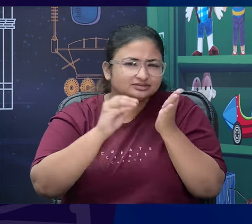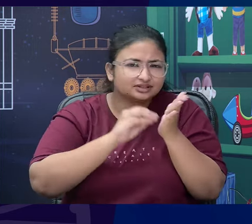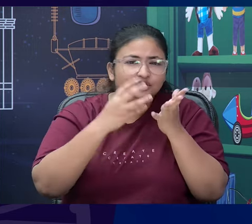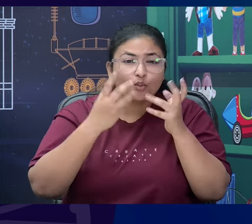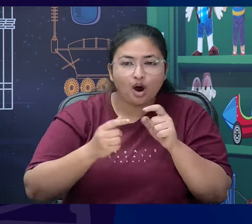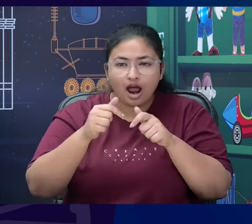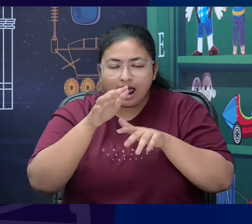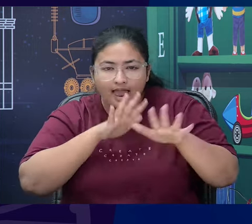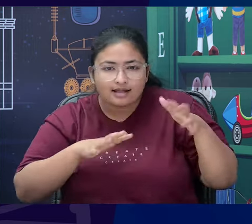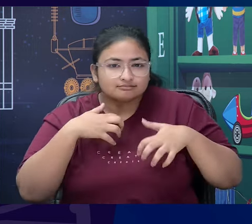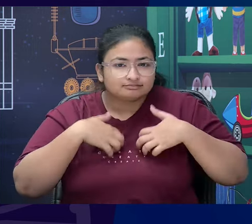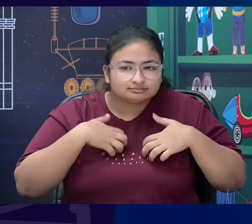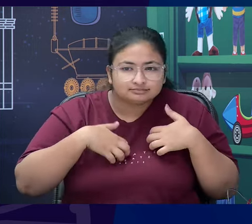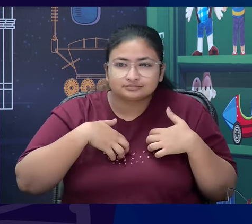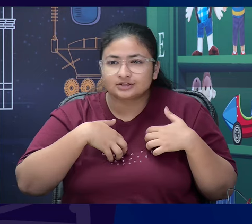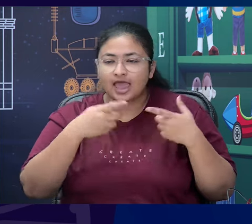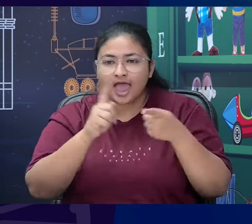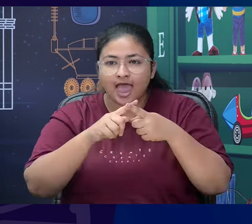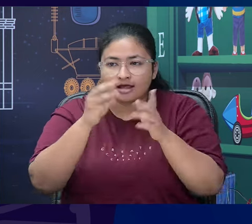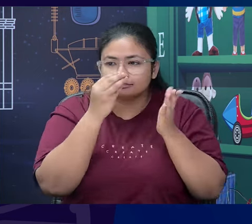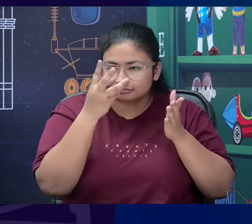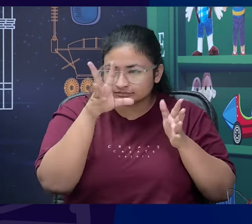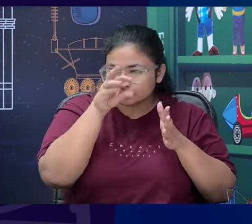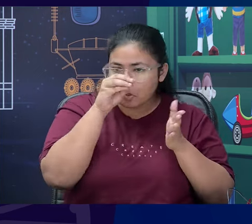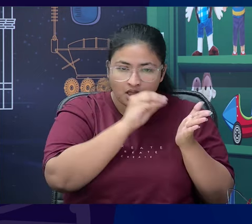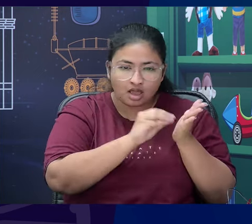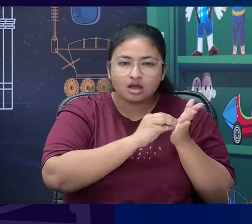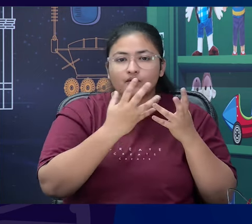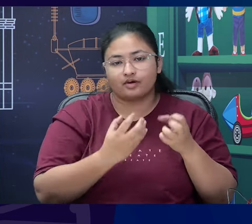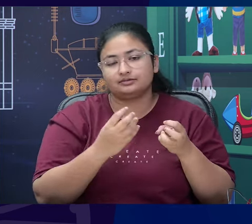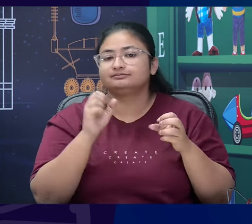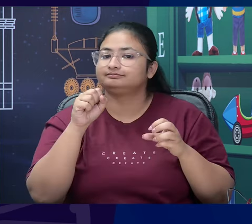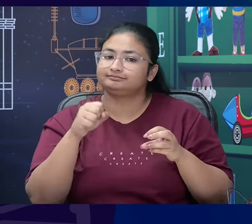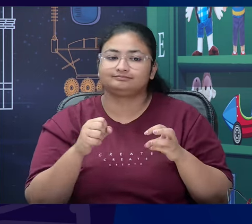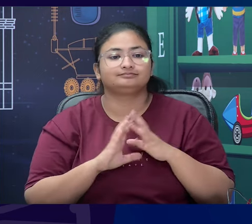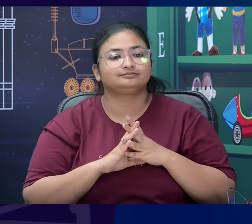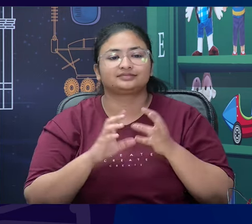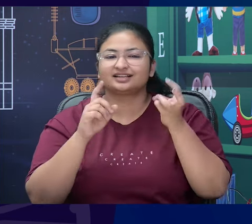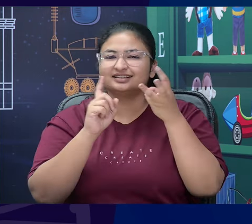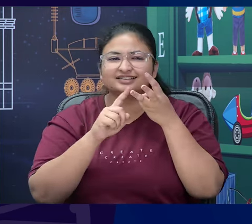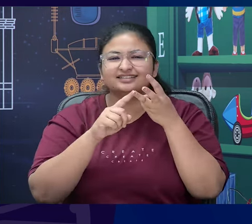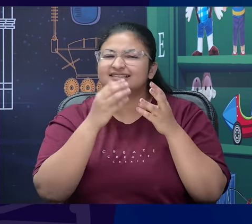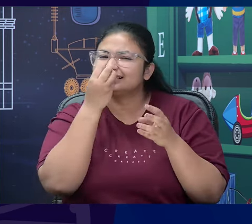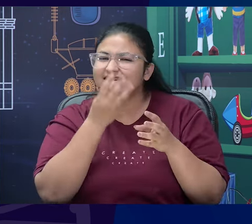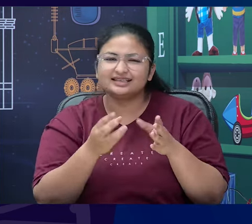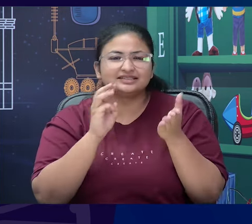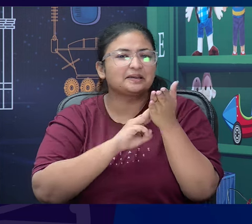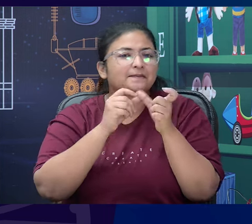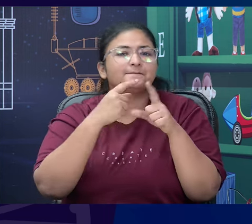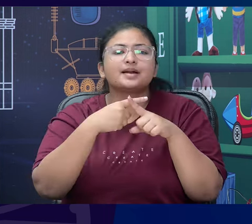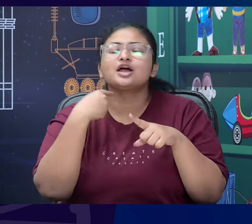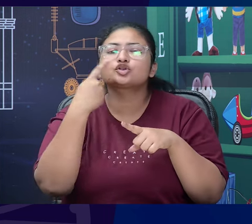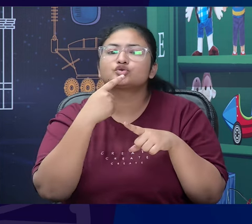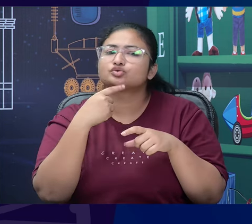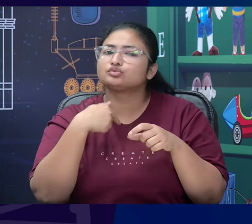eager for adventure. That is the option number 3. And the third one becomes easy then guys. So, Max is